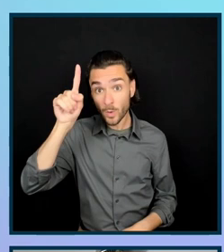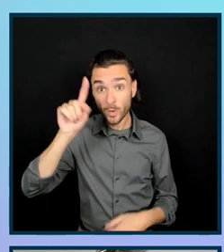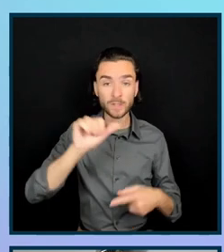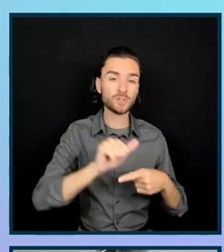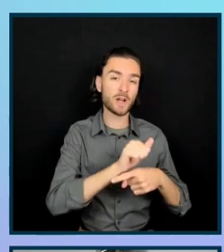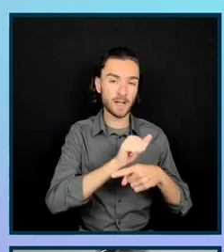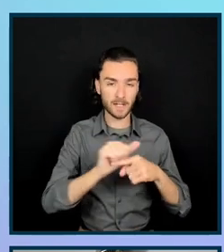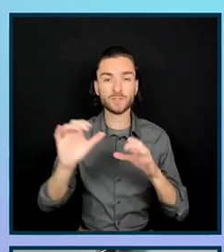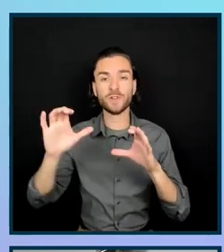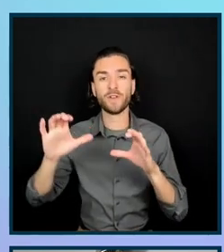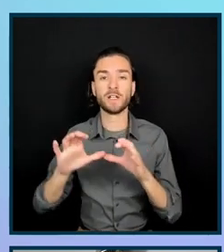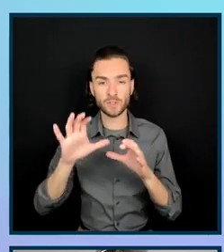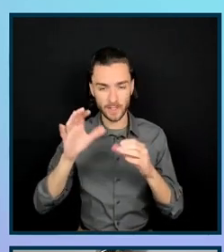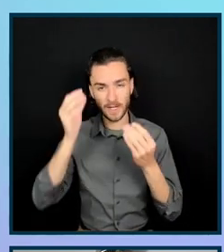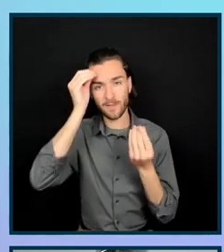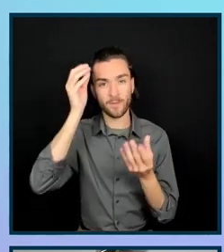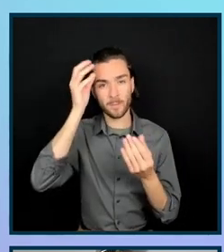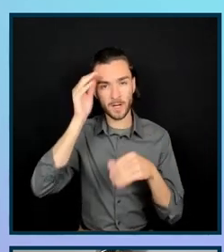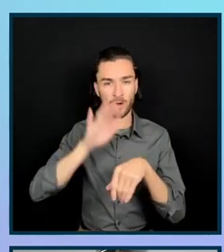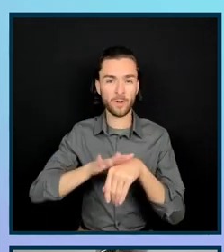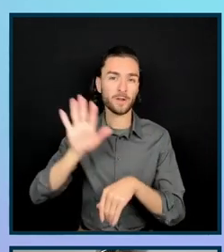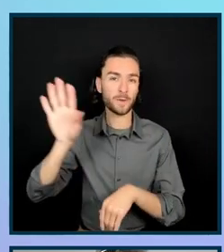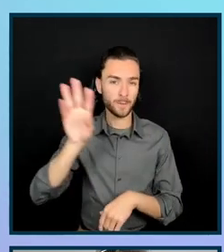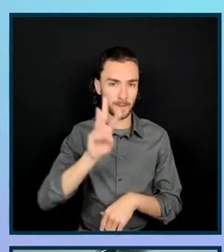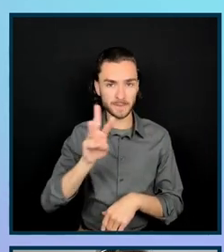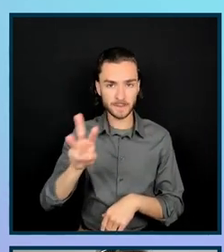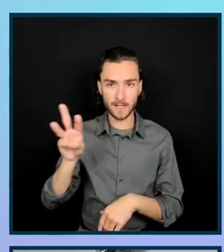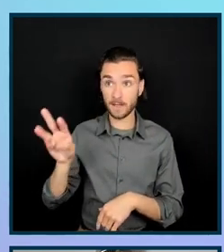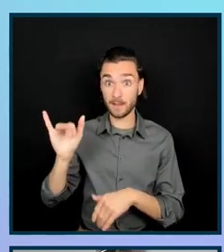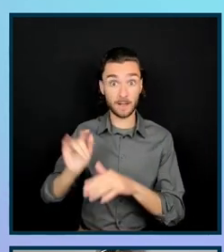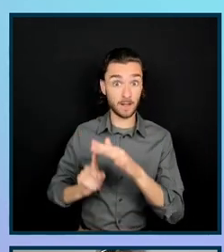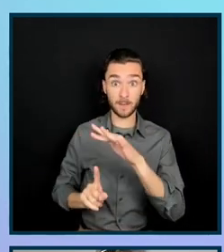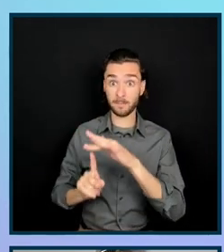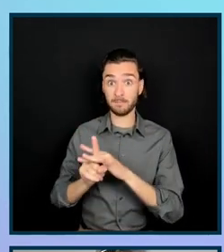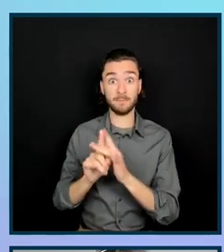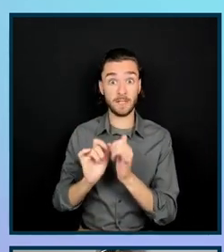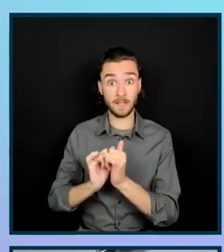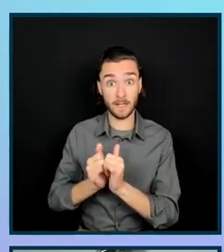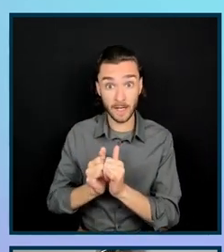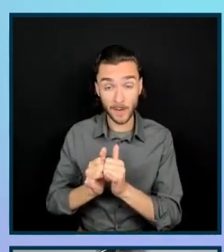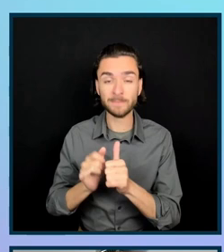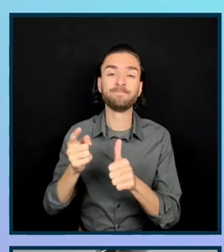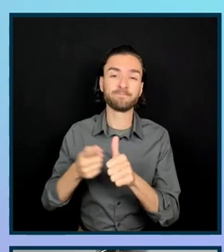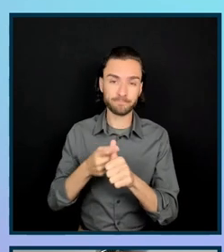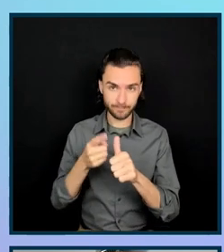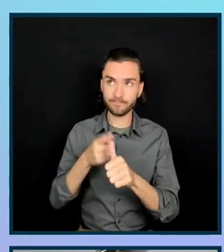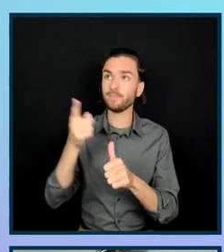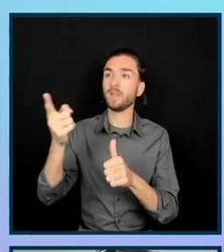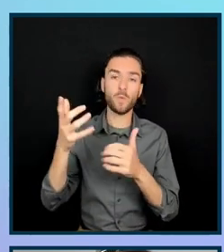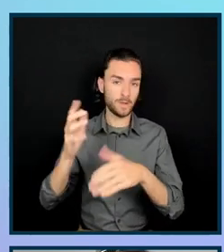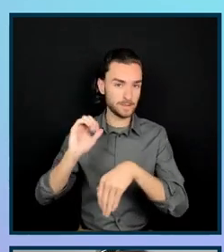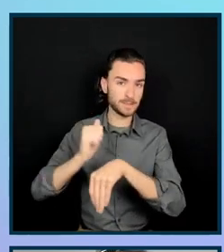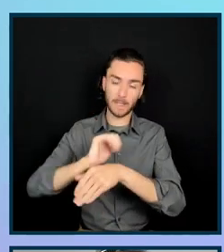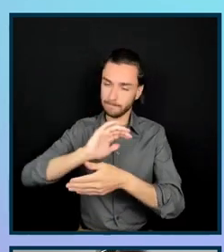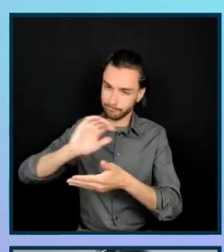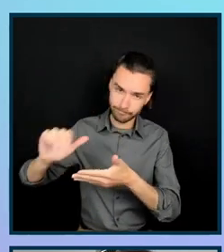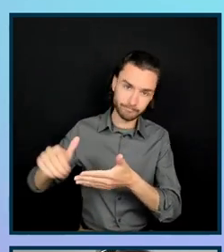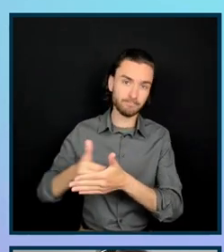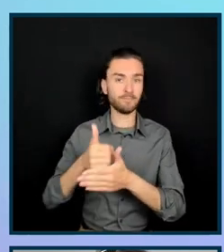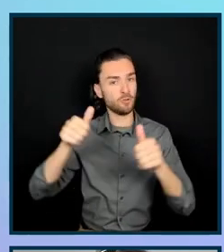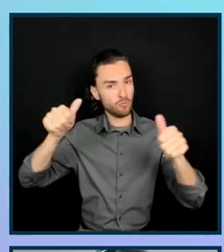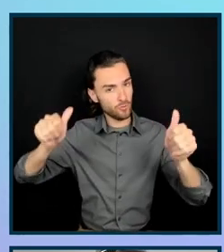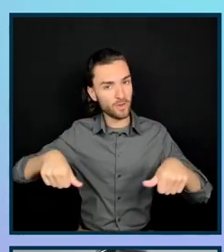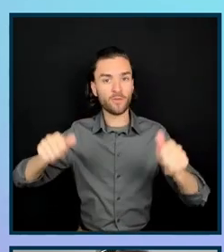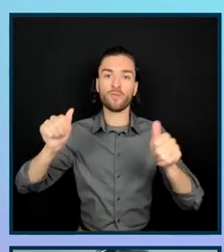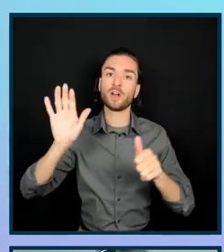website. And this opportunity came up for a few reasons. Number one, they had an upcoming brand refresh. Additionally, they were getting